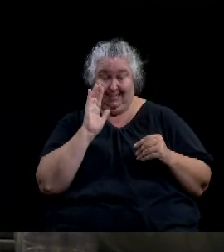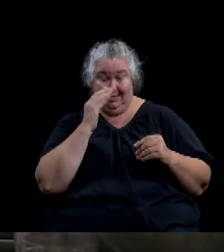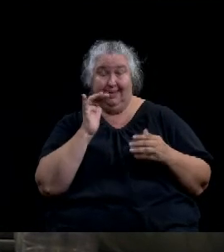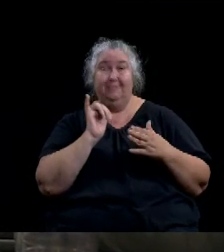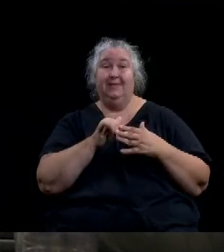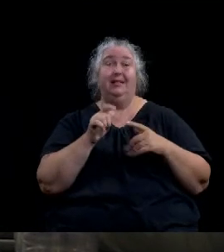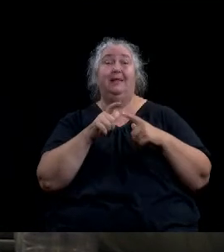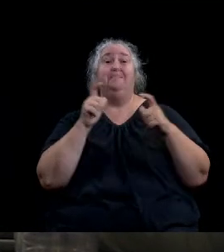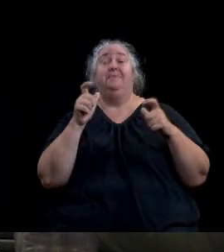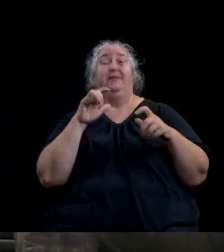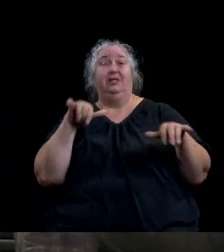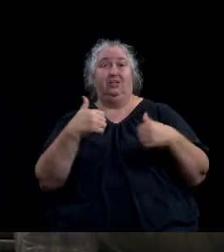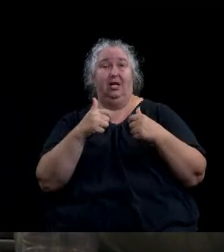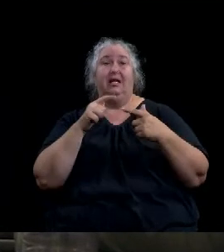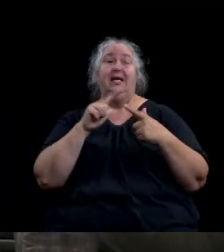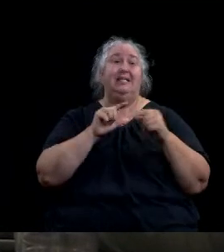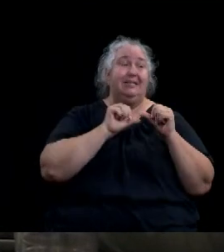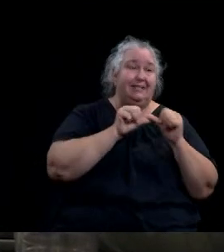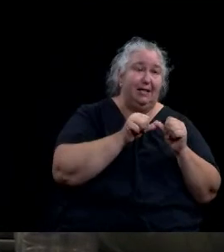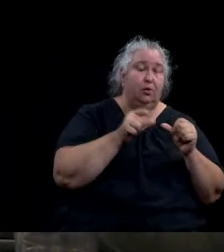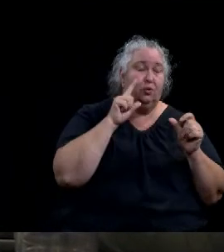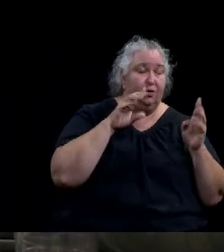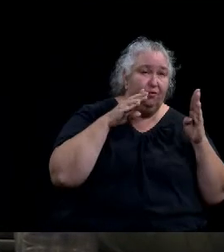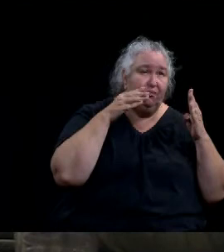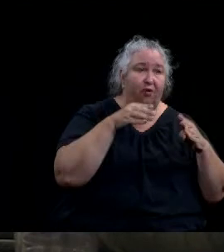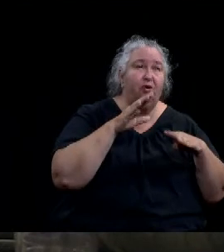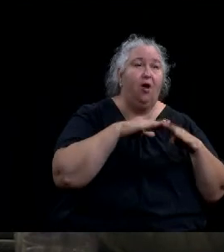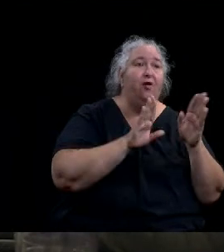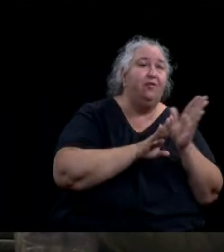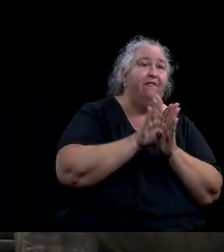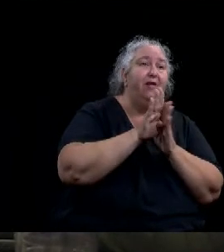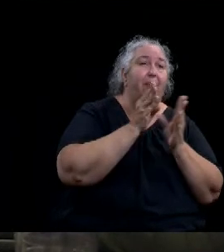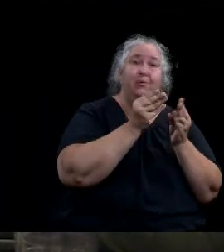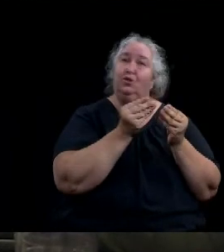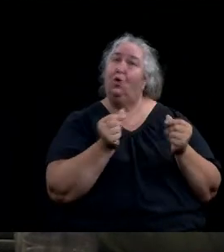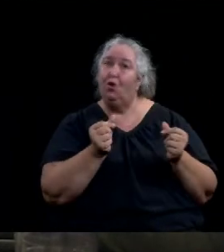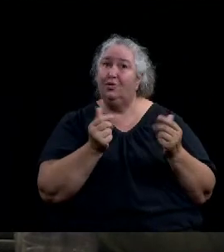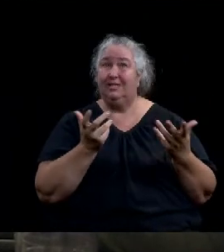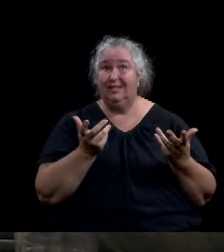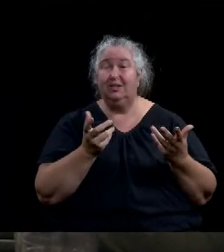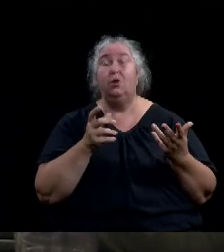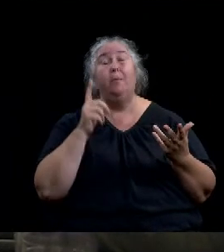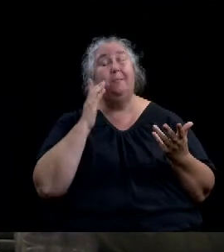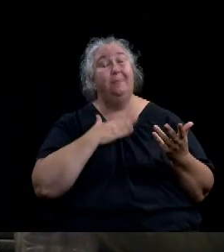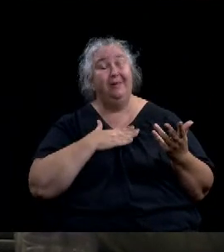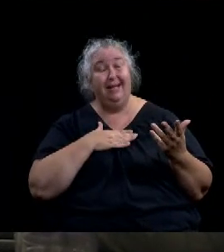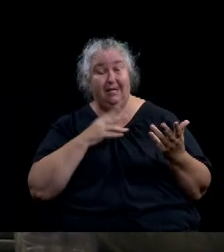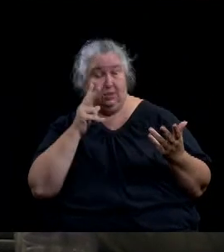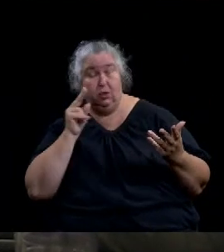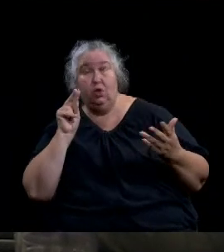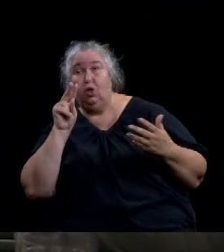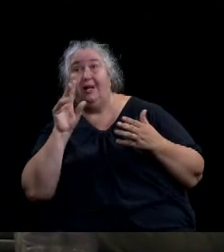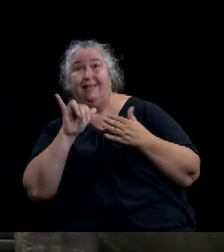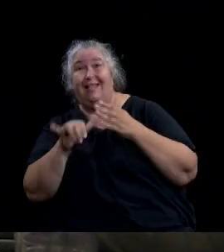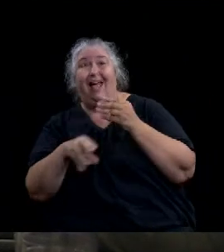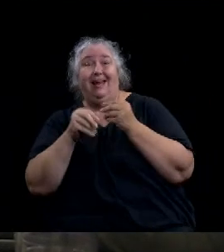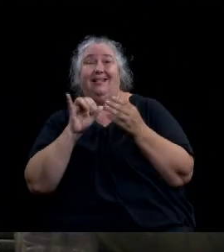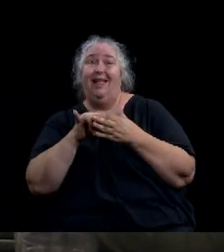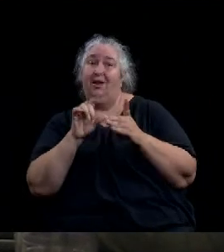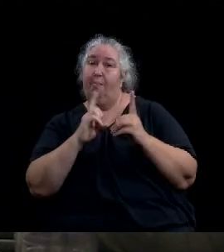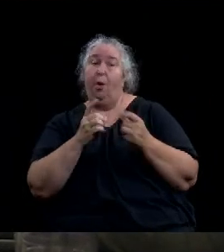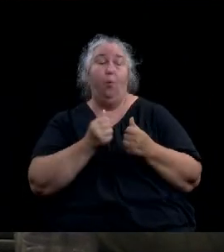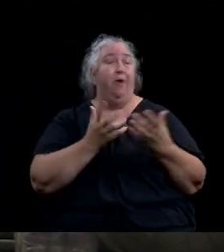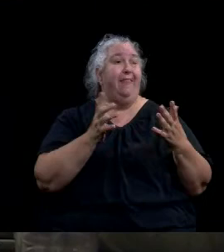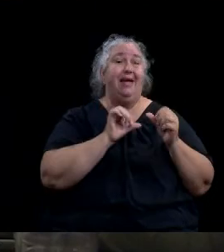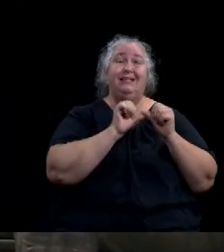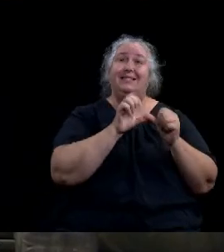developing solutions. Please take time to consider adding this department. Without sustainability, the other departments become moot. Thank you.